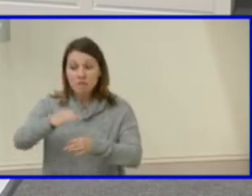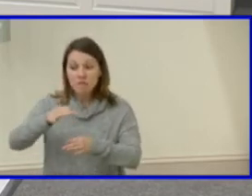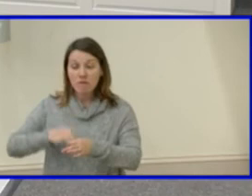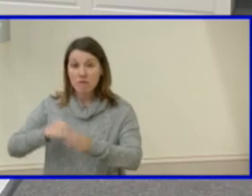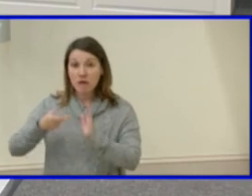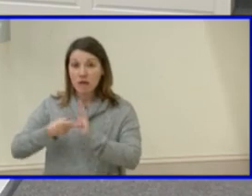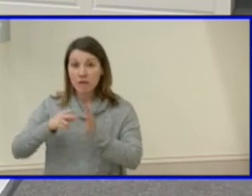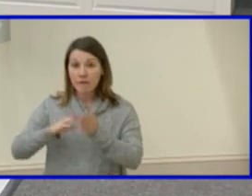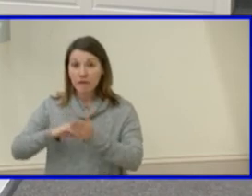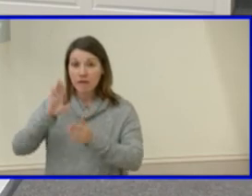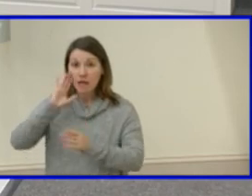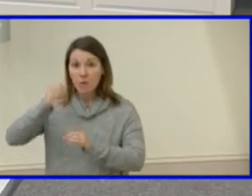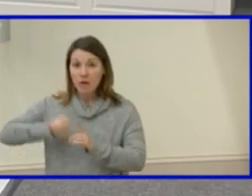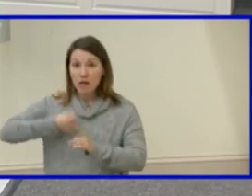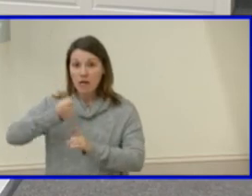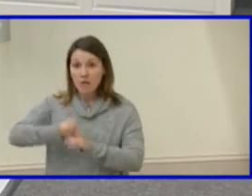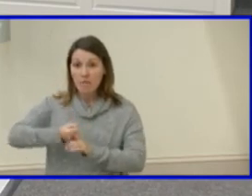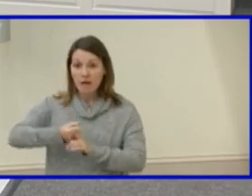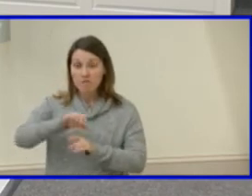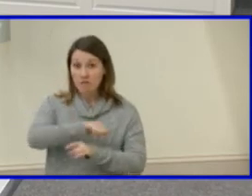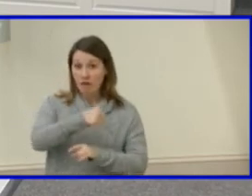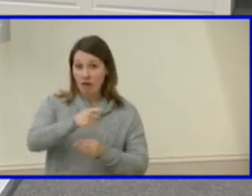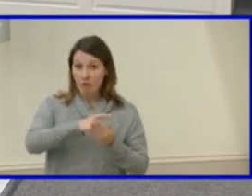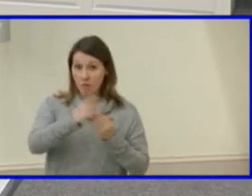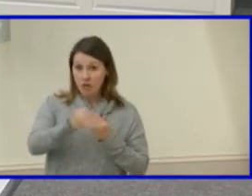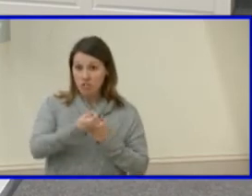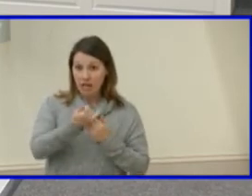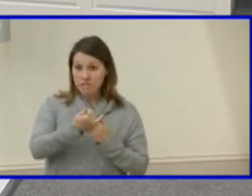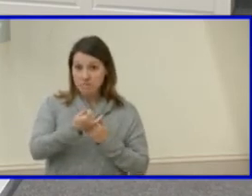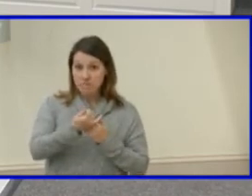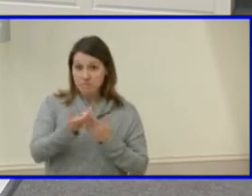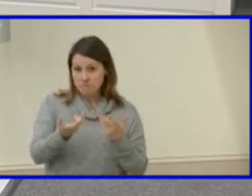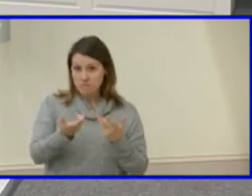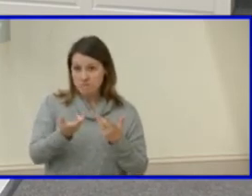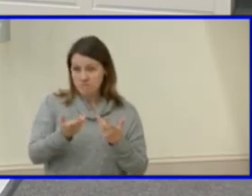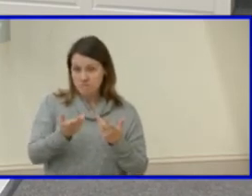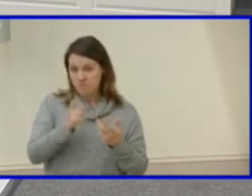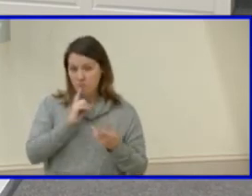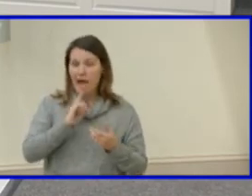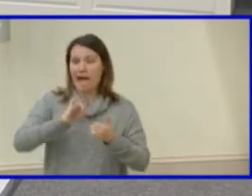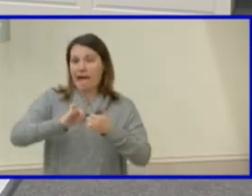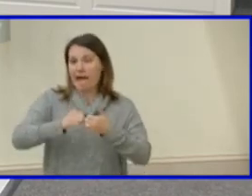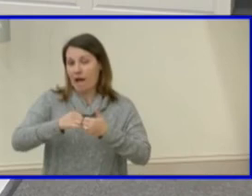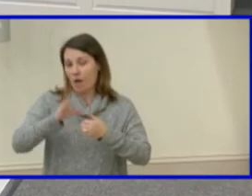the other uh projects and how will it impact the other projects